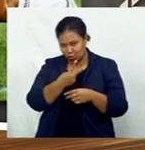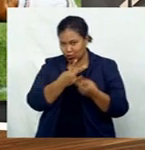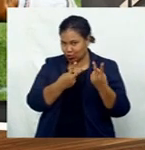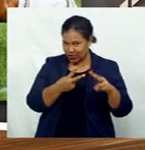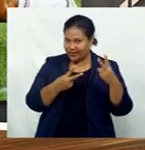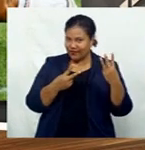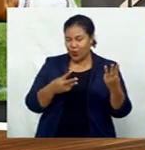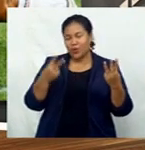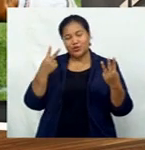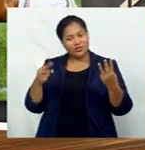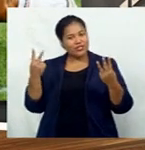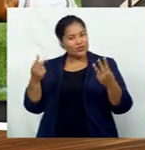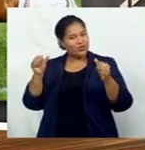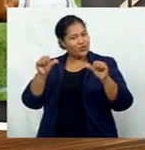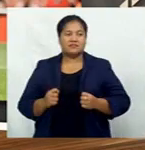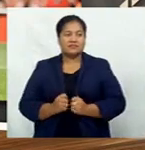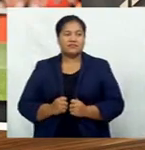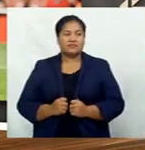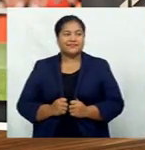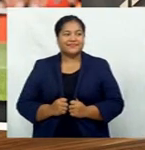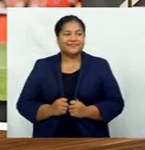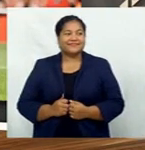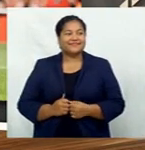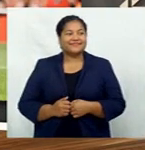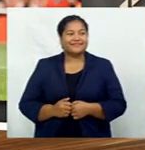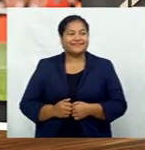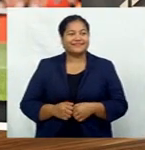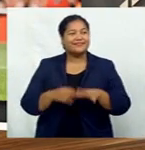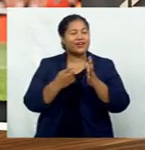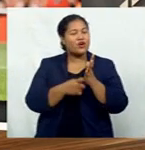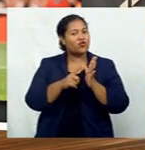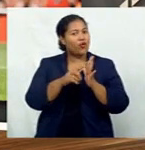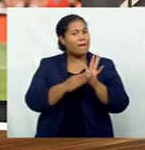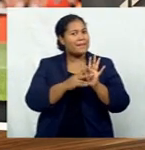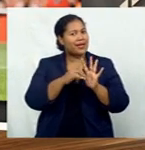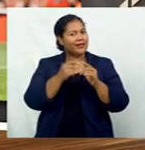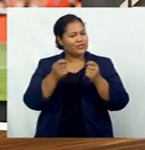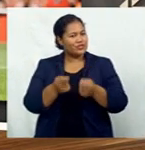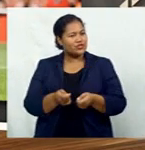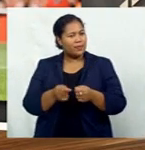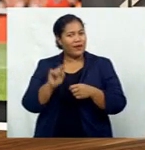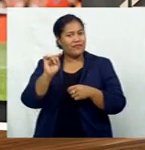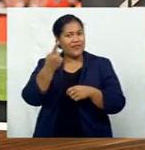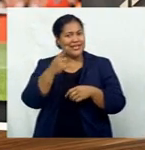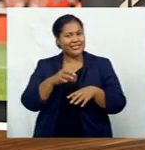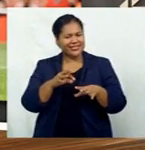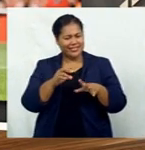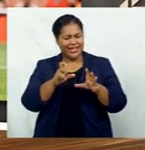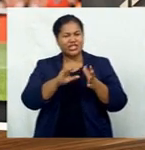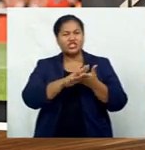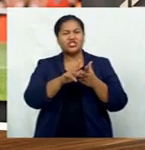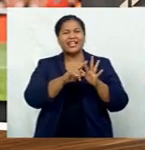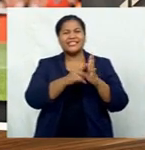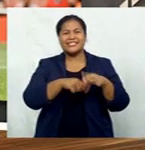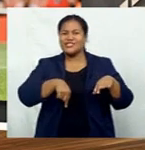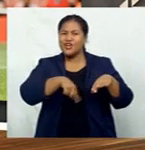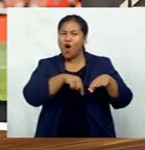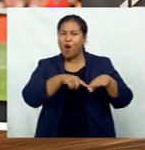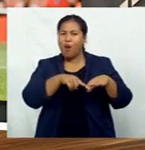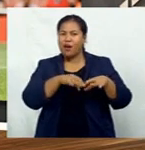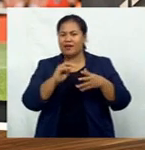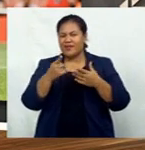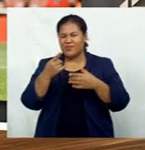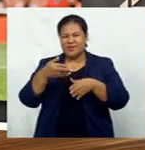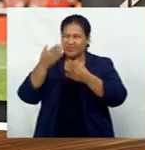loss to the Brisbane Broncos last night. Romelu Lukaku scored his first ever Chelsea goal almost a decade after his